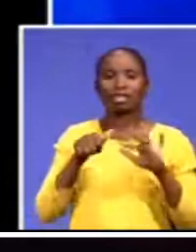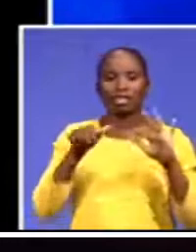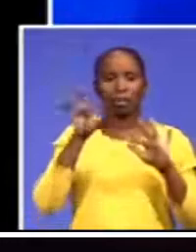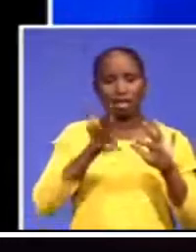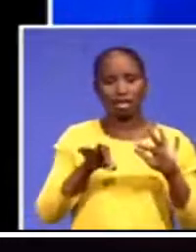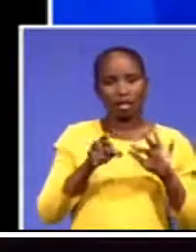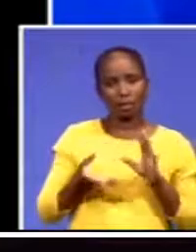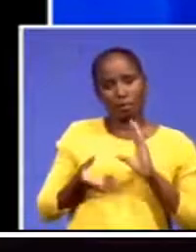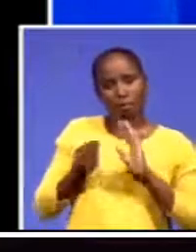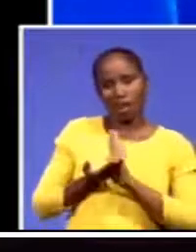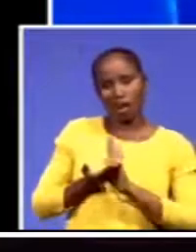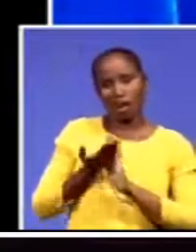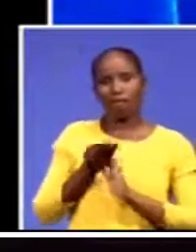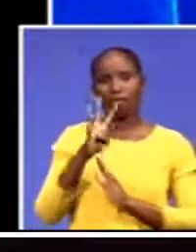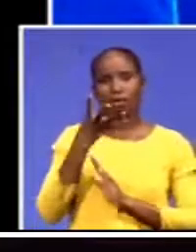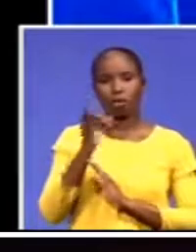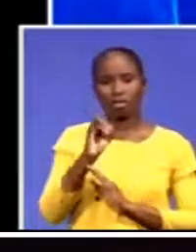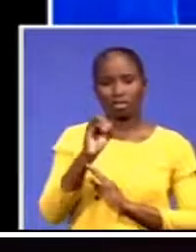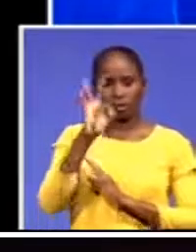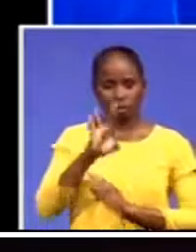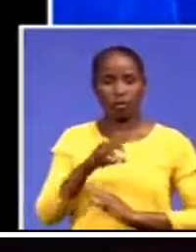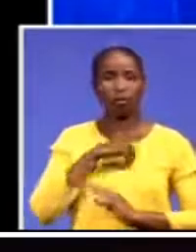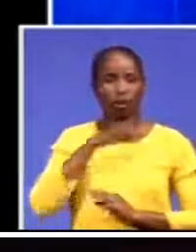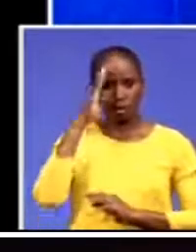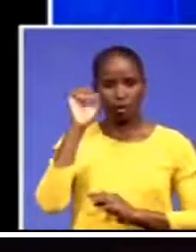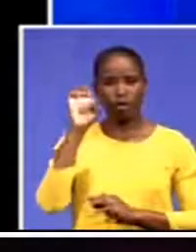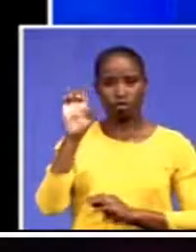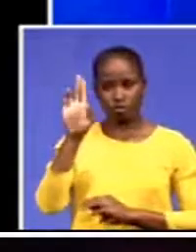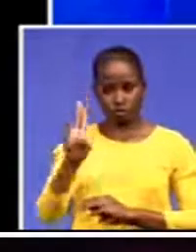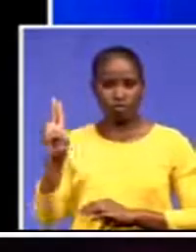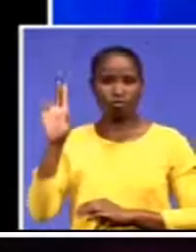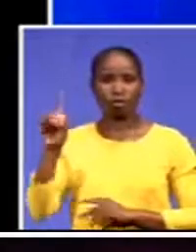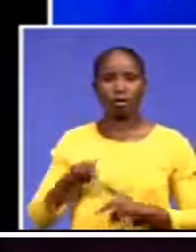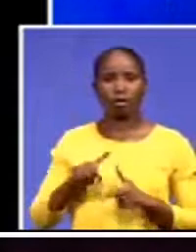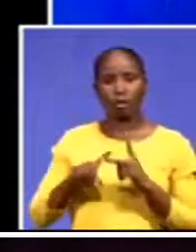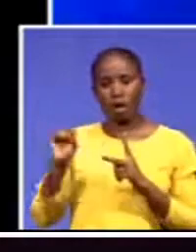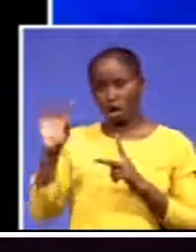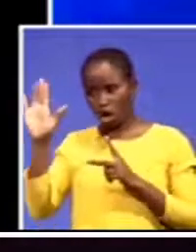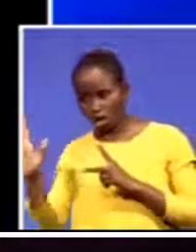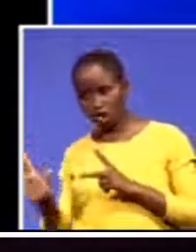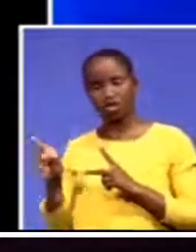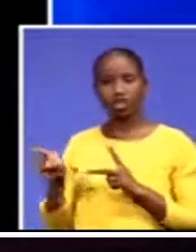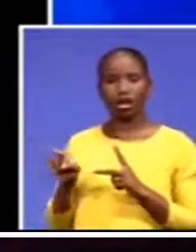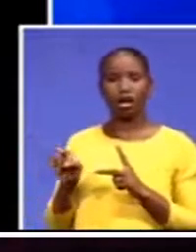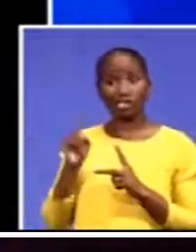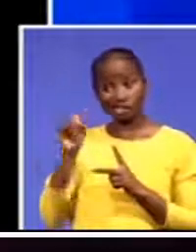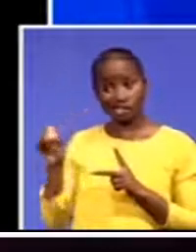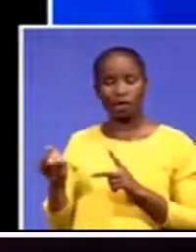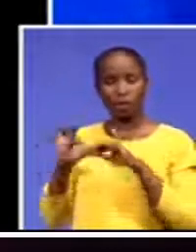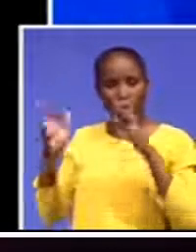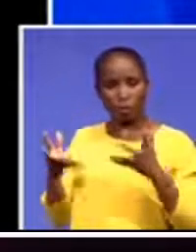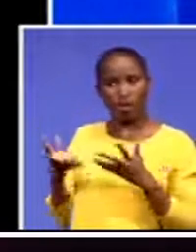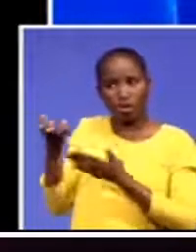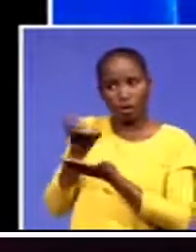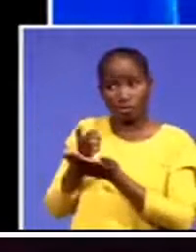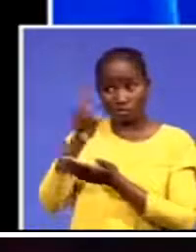know that the European Union, the Asian regions, all the leading regions of the world economically, have a higher level of